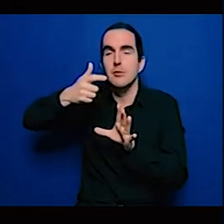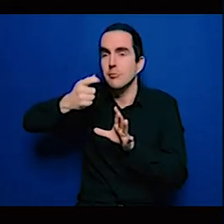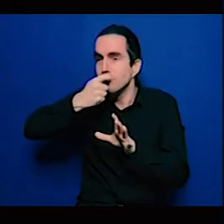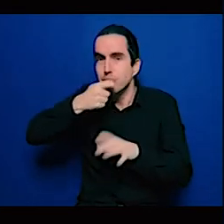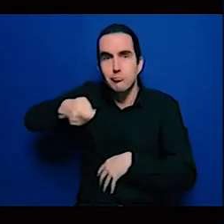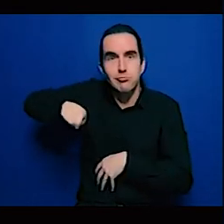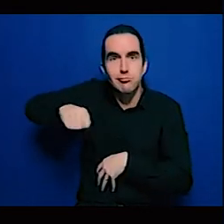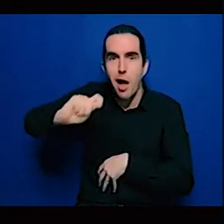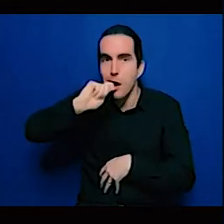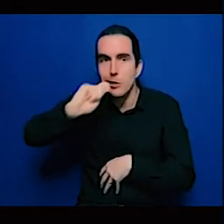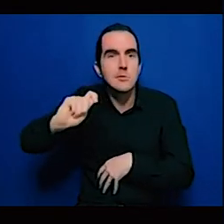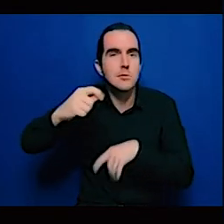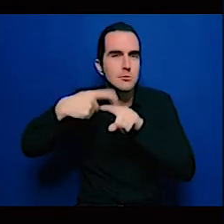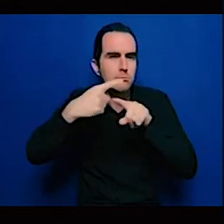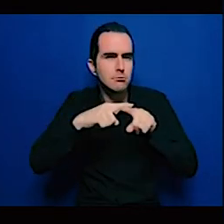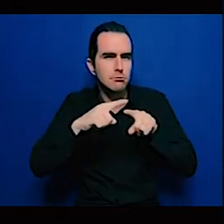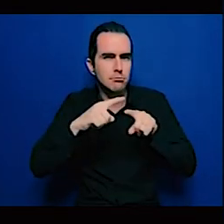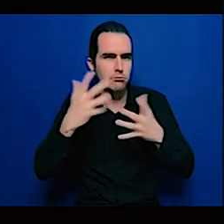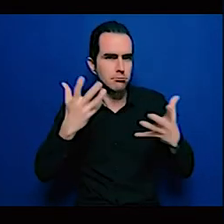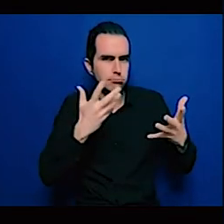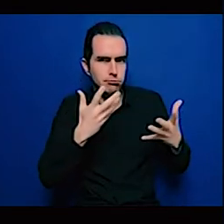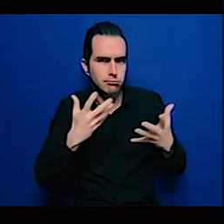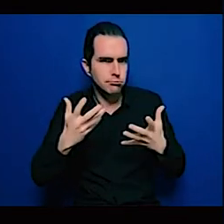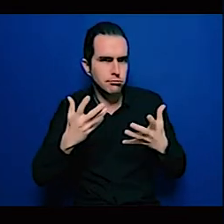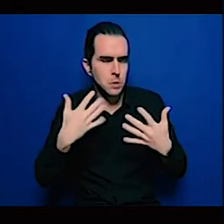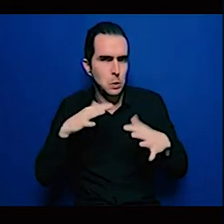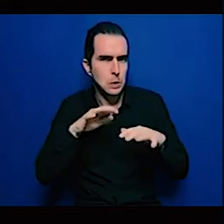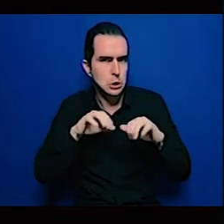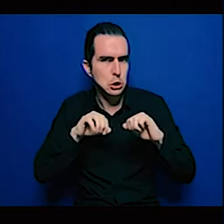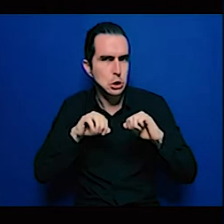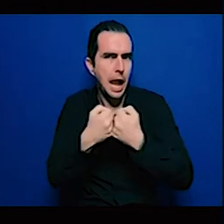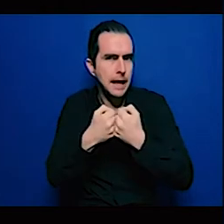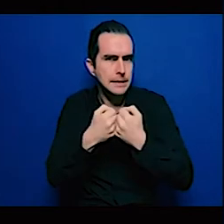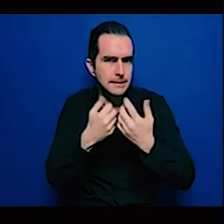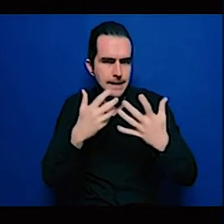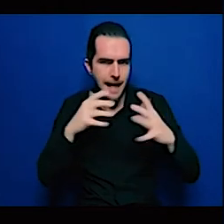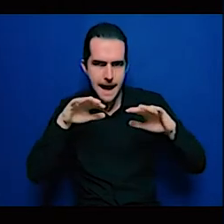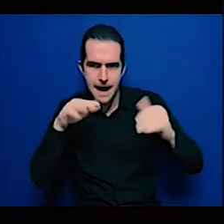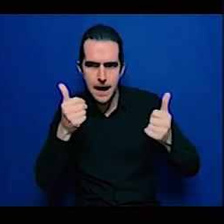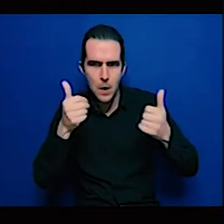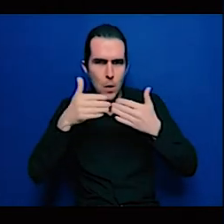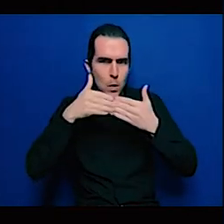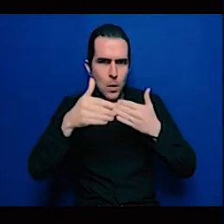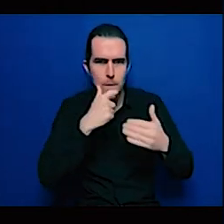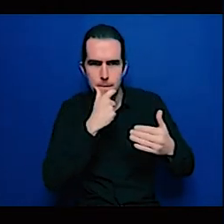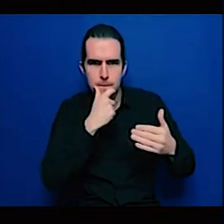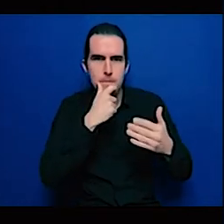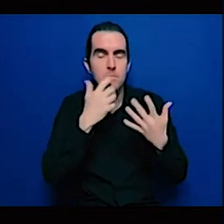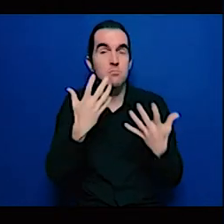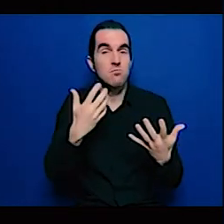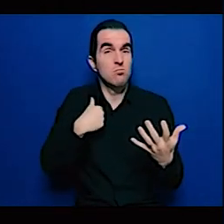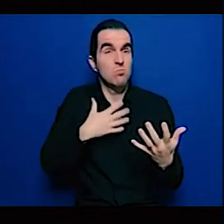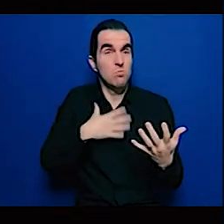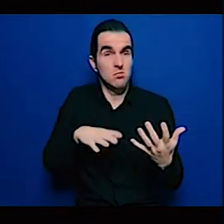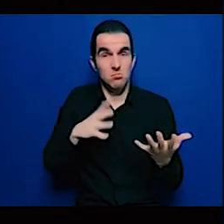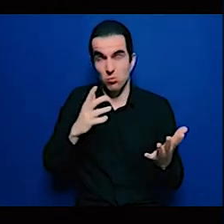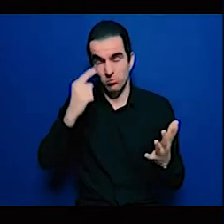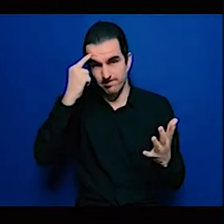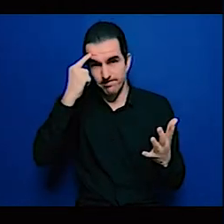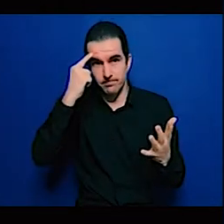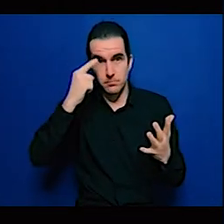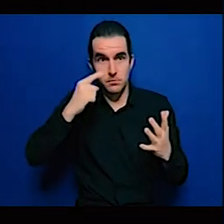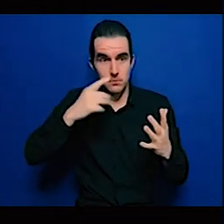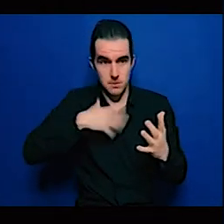mistake when it comes to the concept from the point of view of knowledge one of the major problems as well that